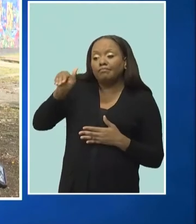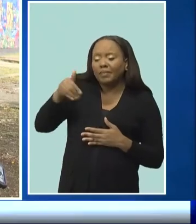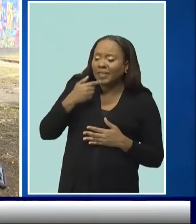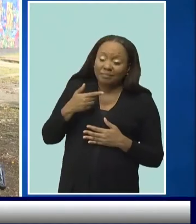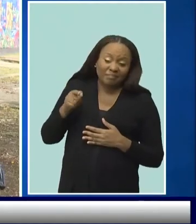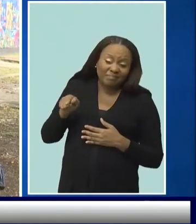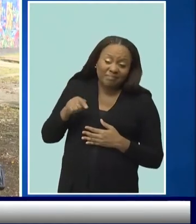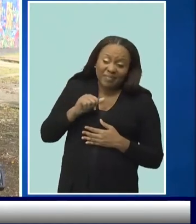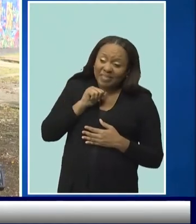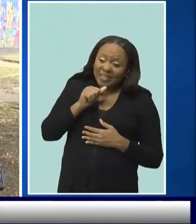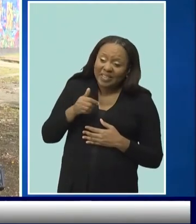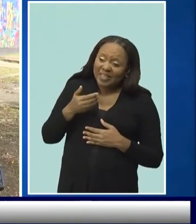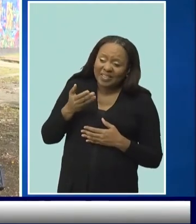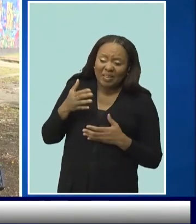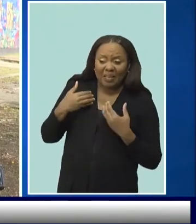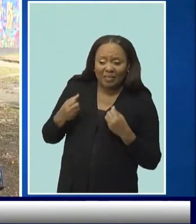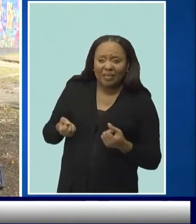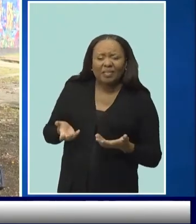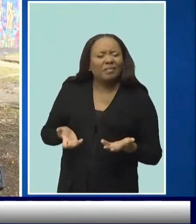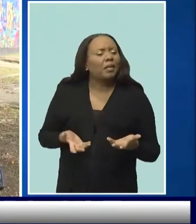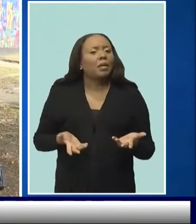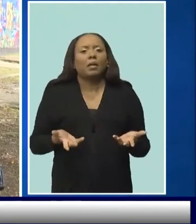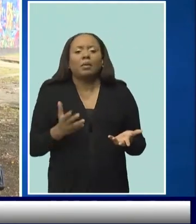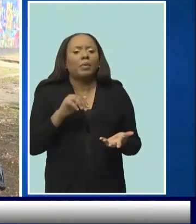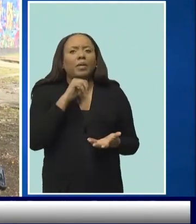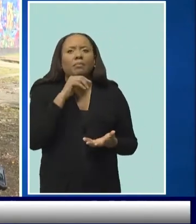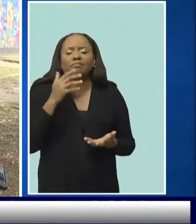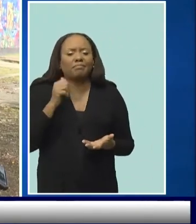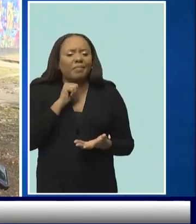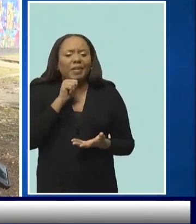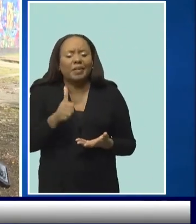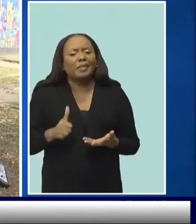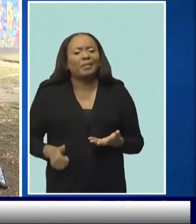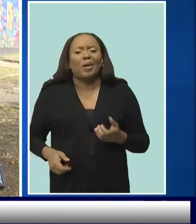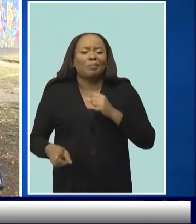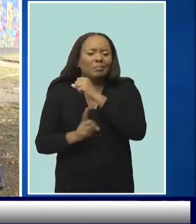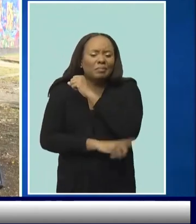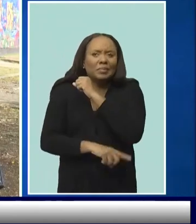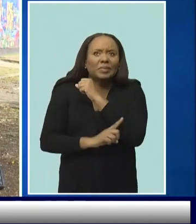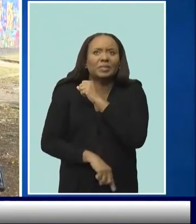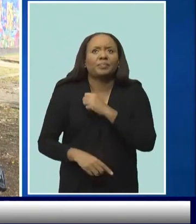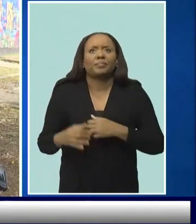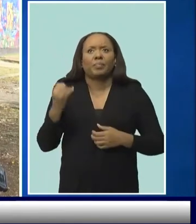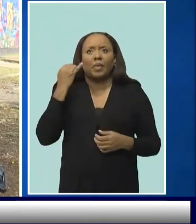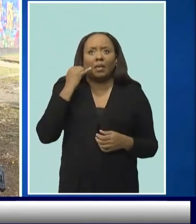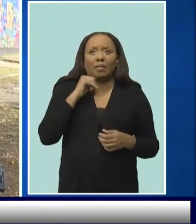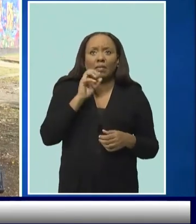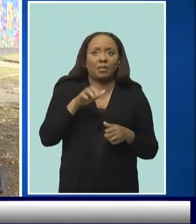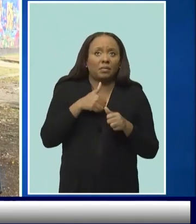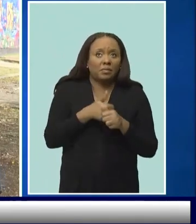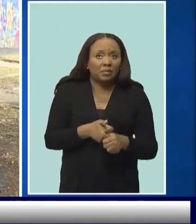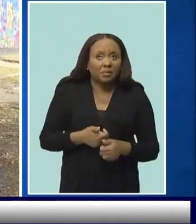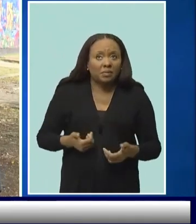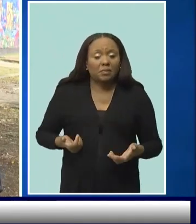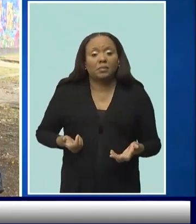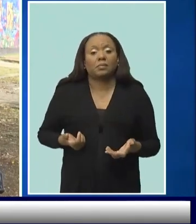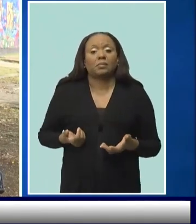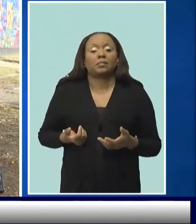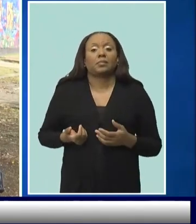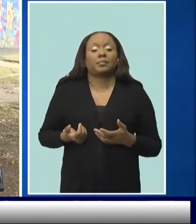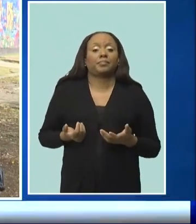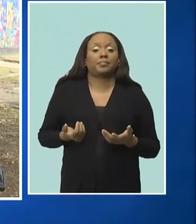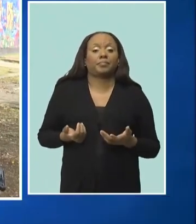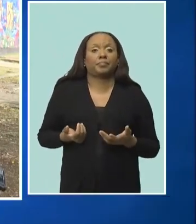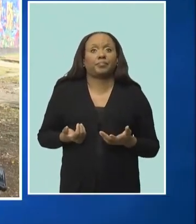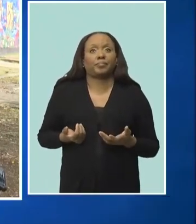We are not talking penalties. You know, if it is not followed, the bad result will be that we end